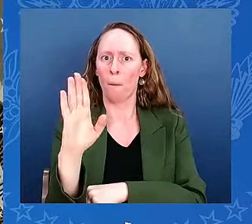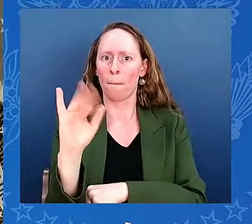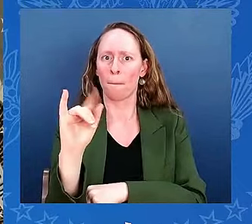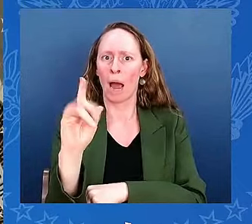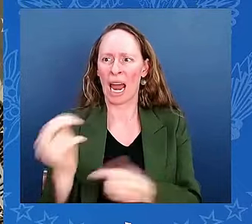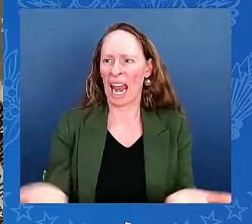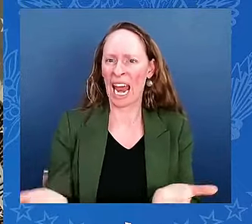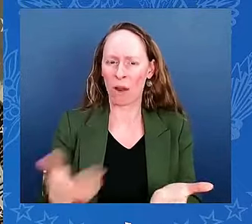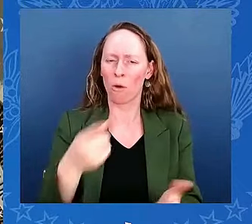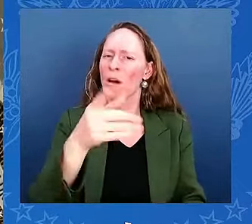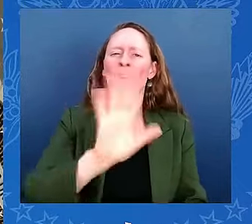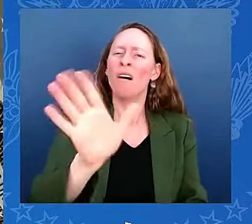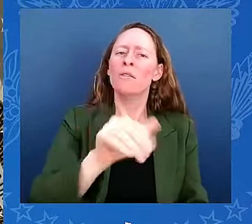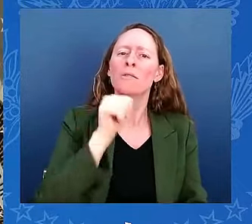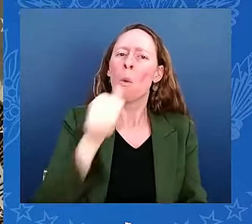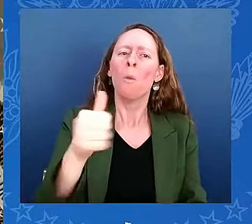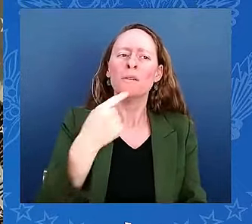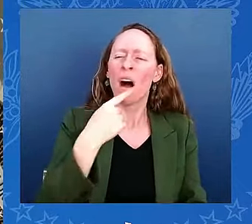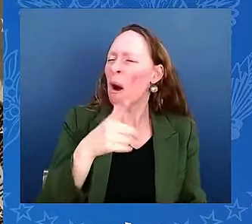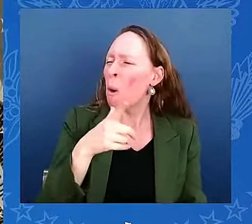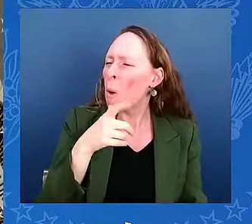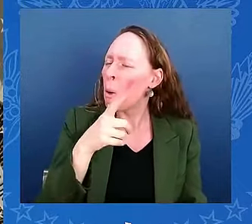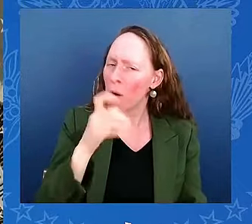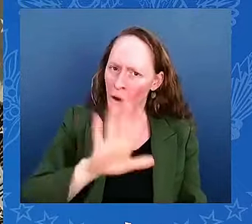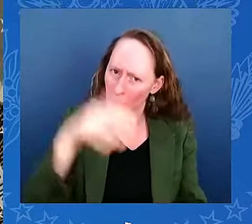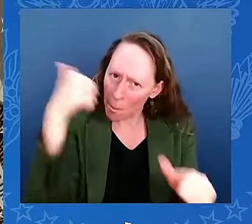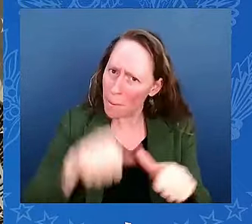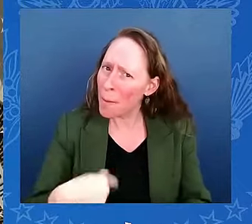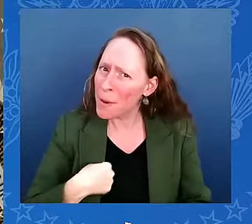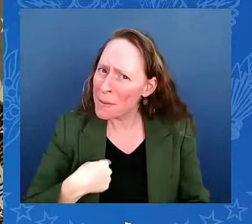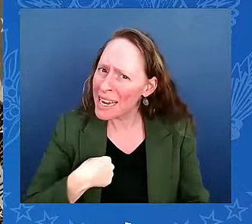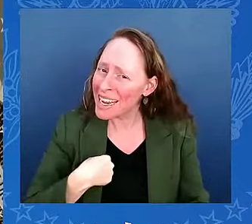My wife Jill wanted to be here today, but she's traveling to Wisconsin.